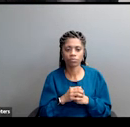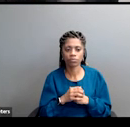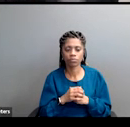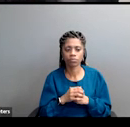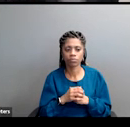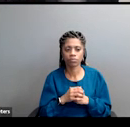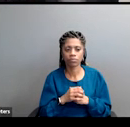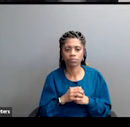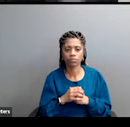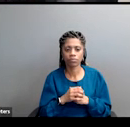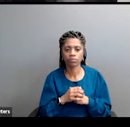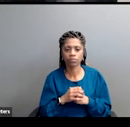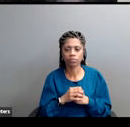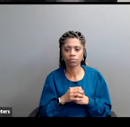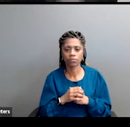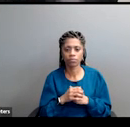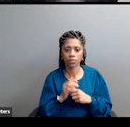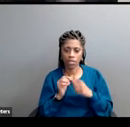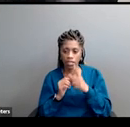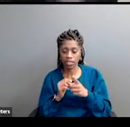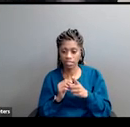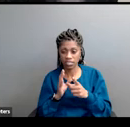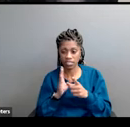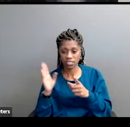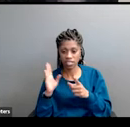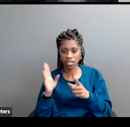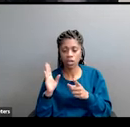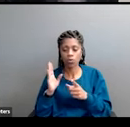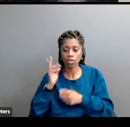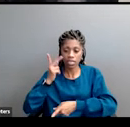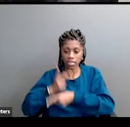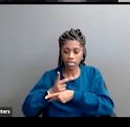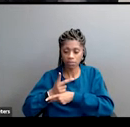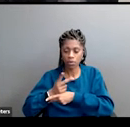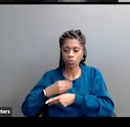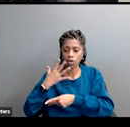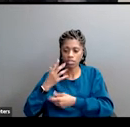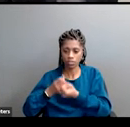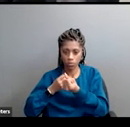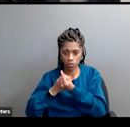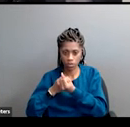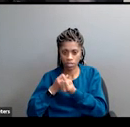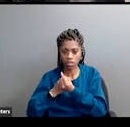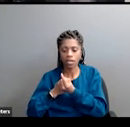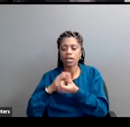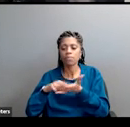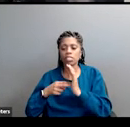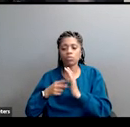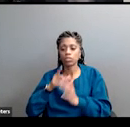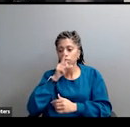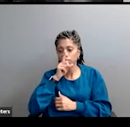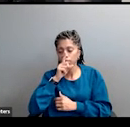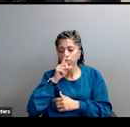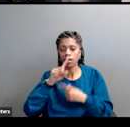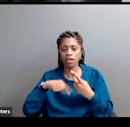we're going to retain white support even if that means we need to stop talking about racial justice. And this here,